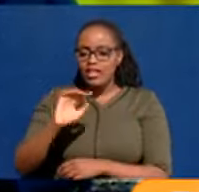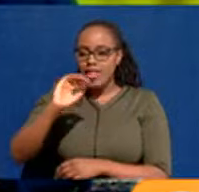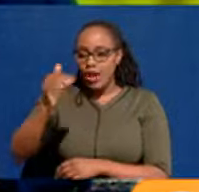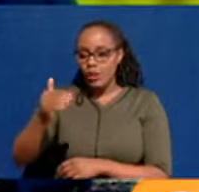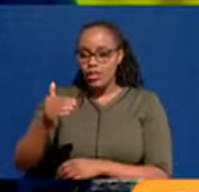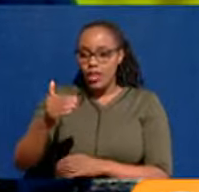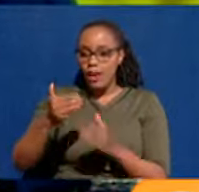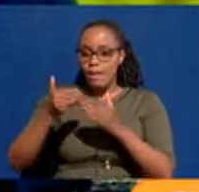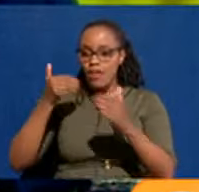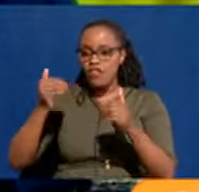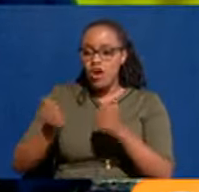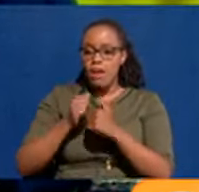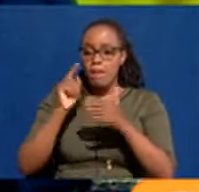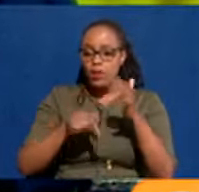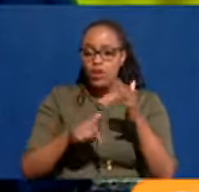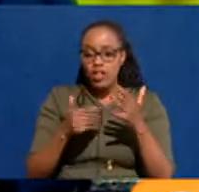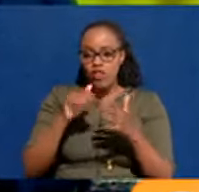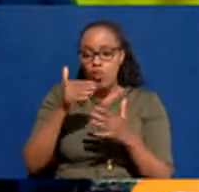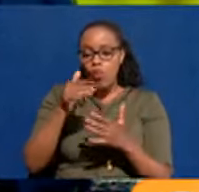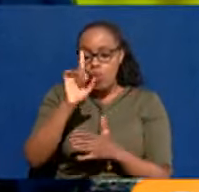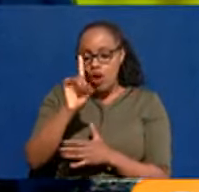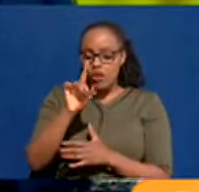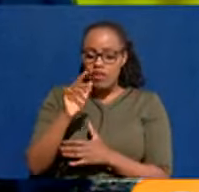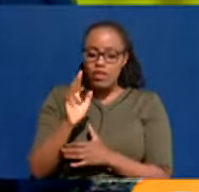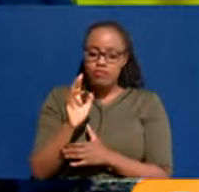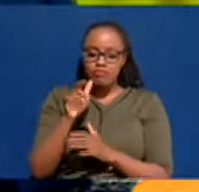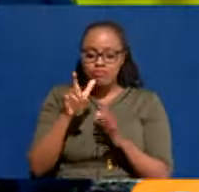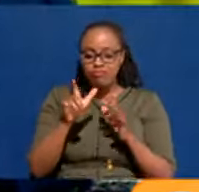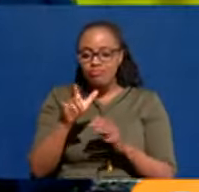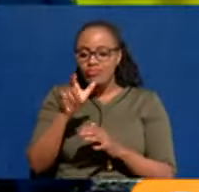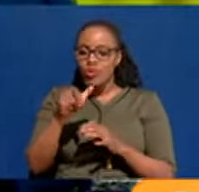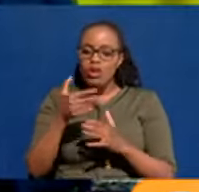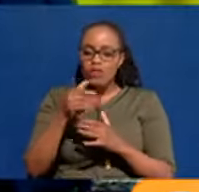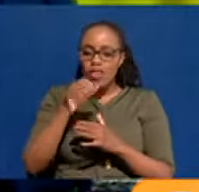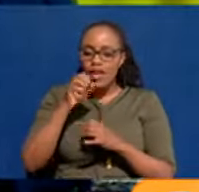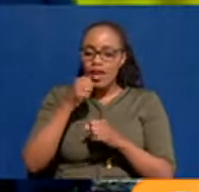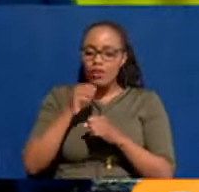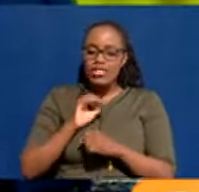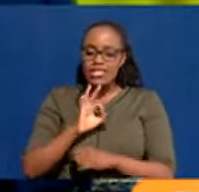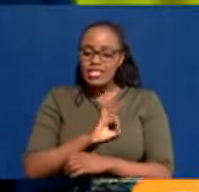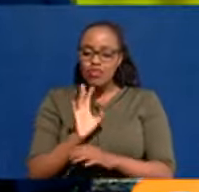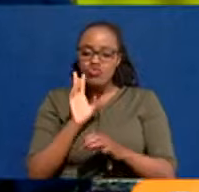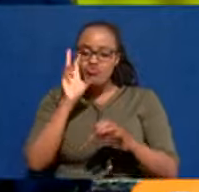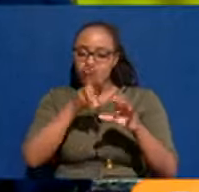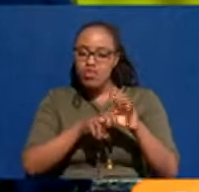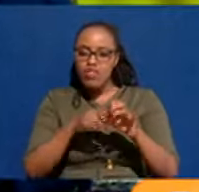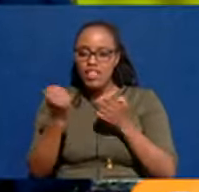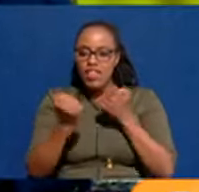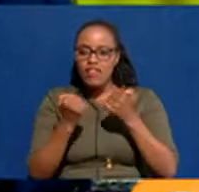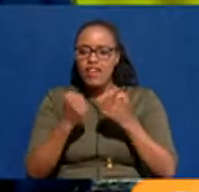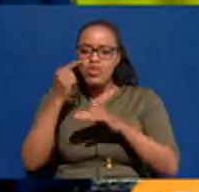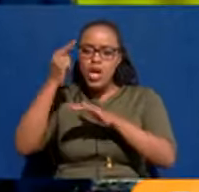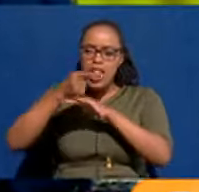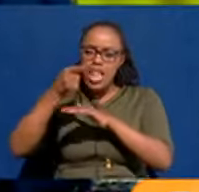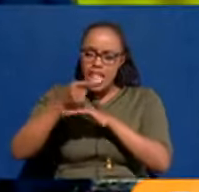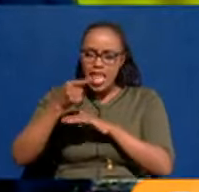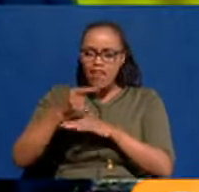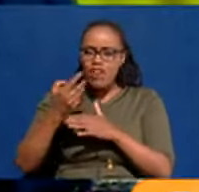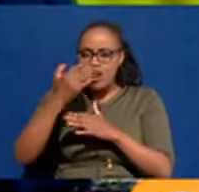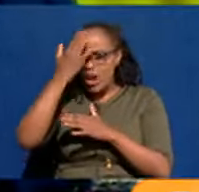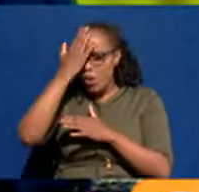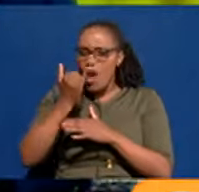know, before, what would happen is one of my officers would get into your vehicle and they would ask you, if you're picking, they ask you. And we ask you for picking and dropping,